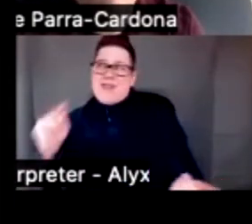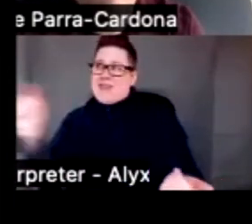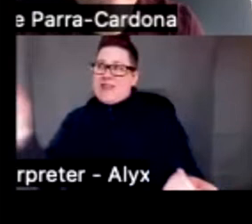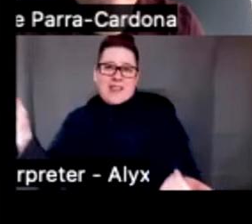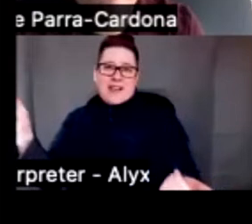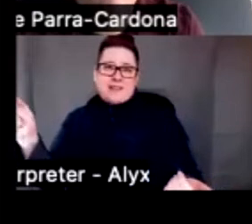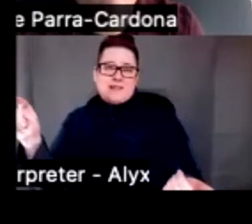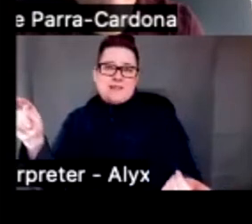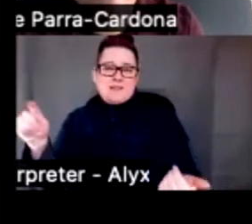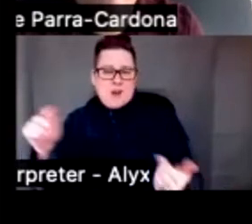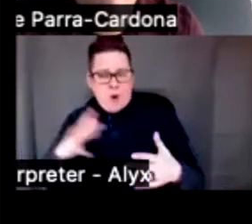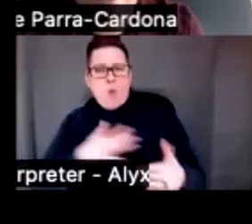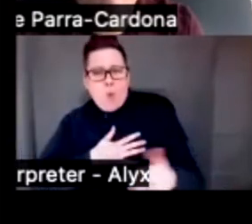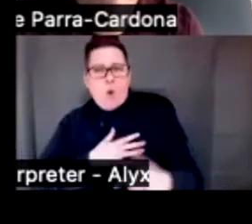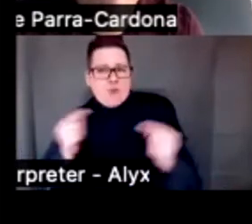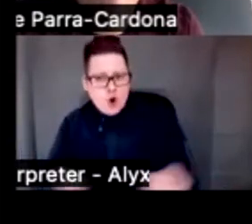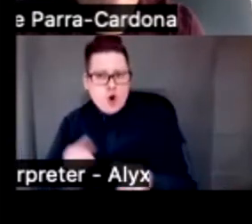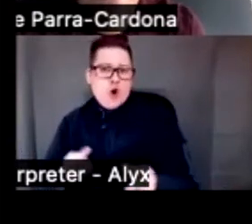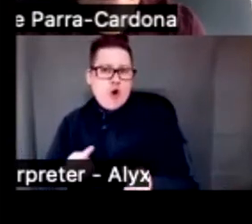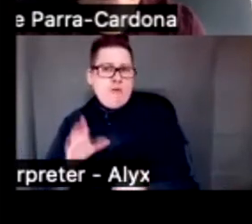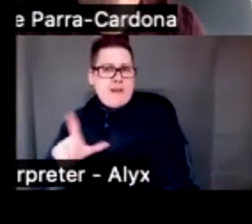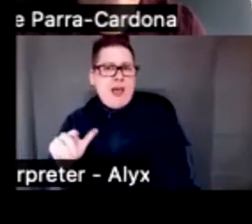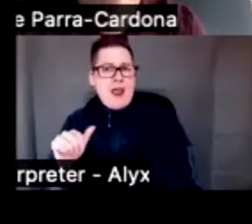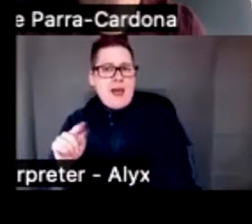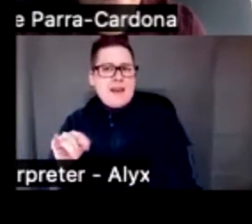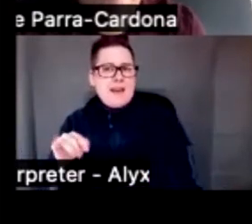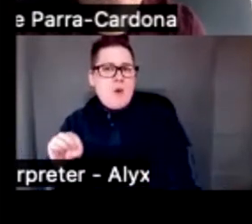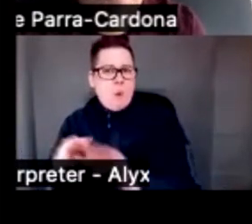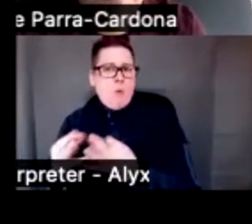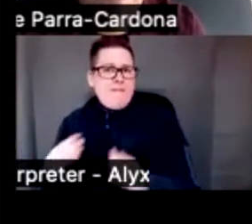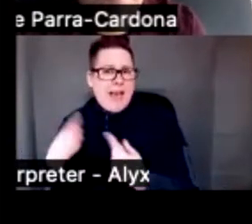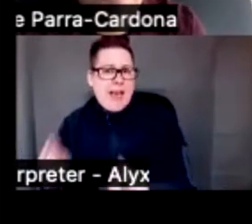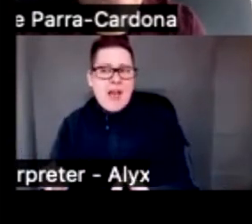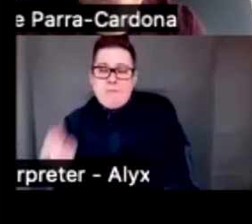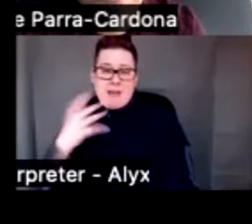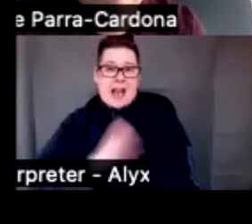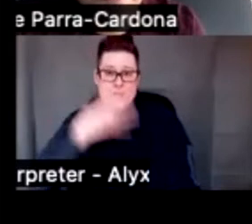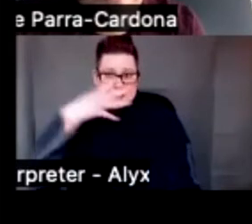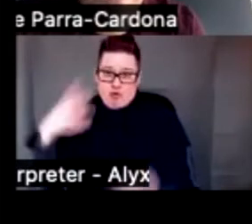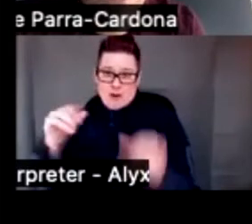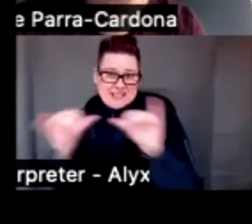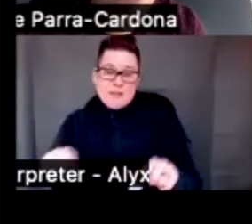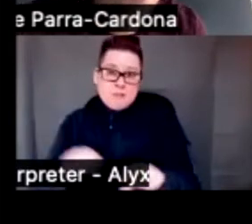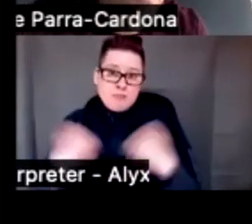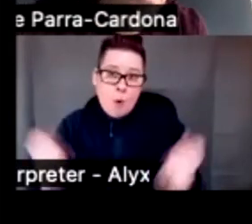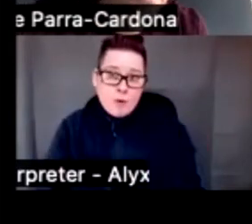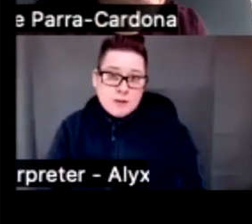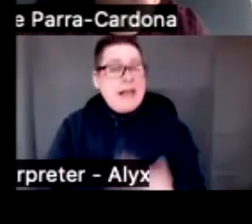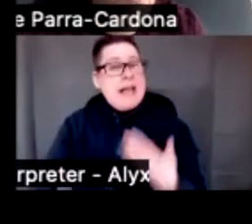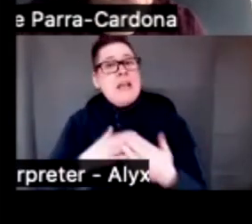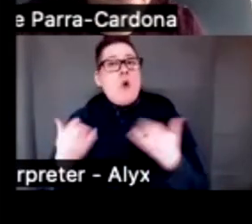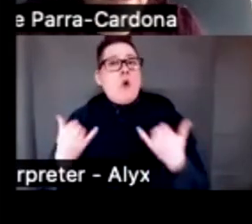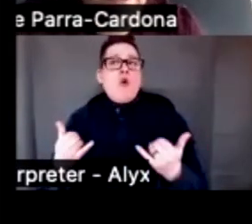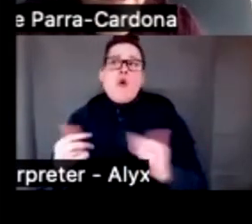hurt Latinos and their families. And we have a broken immigration system. And even though current policies